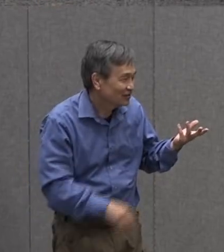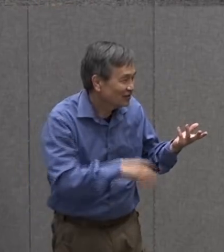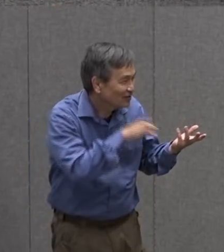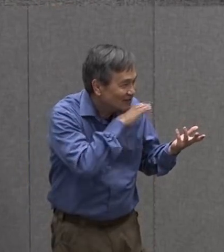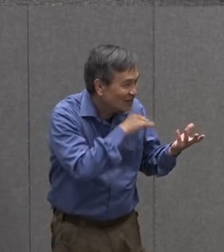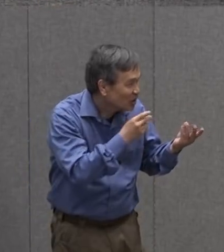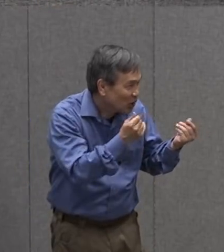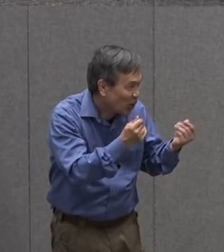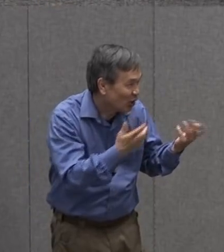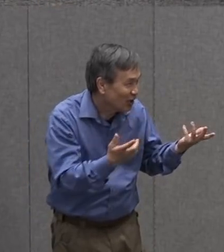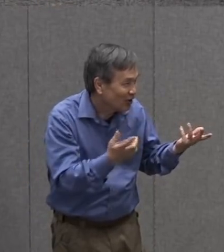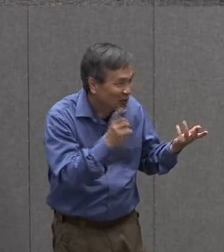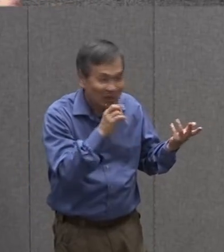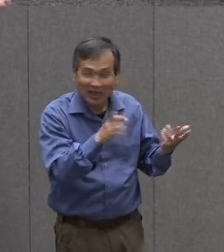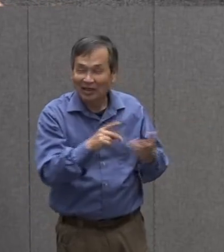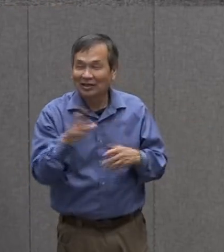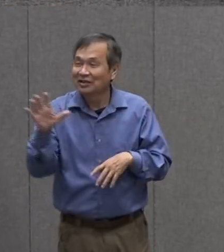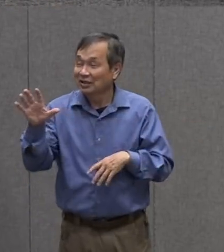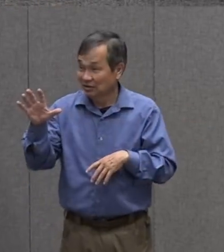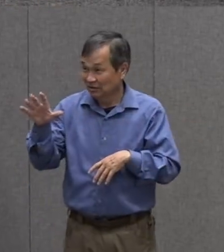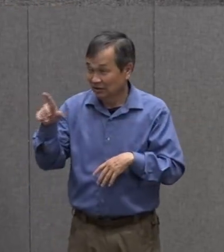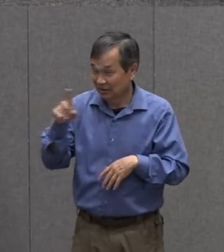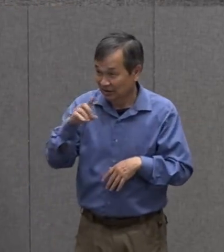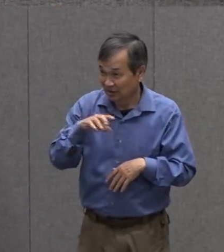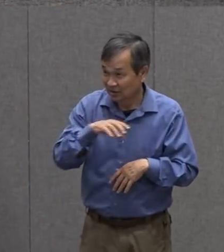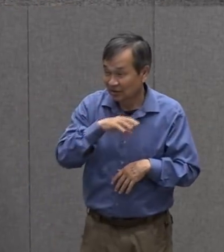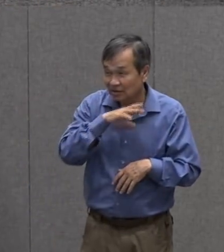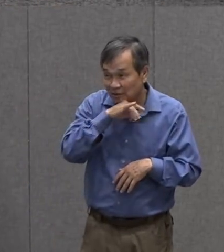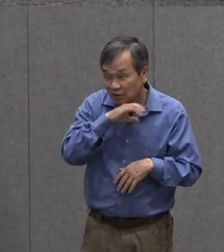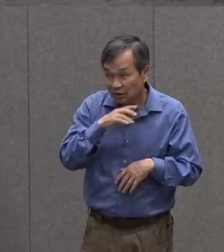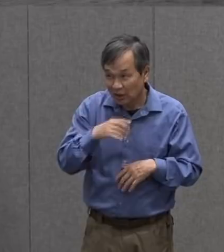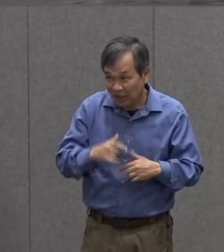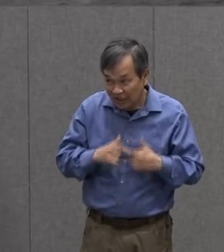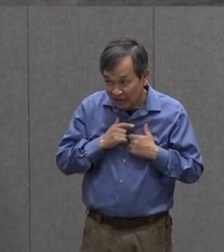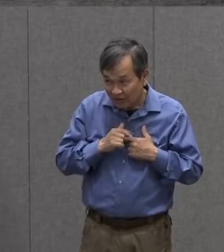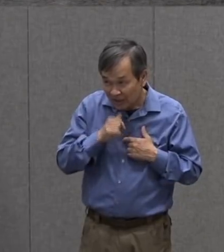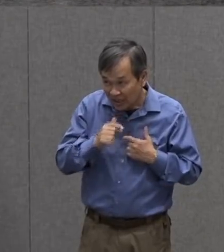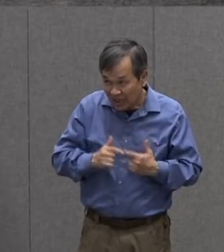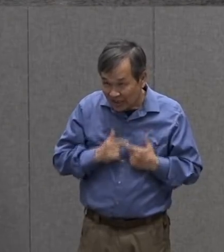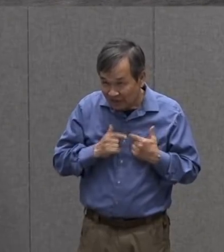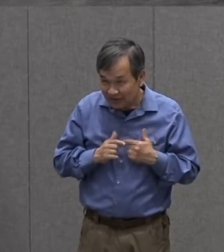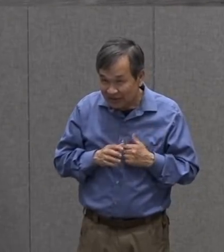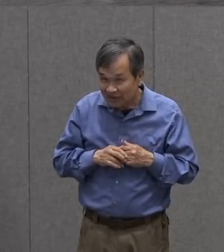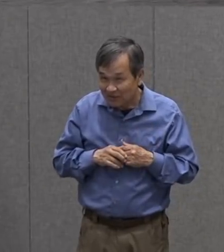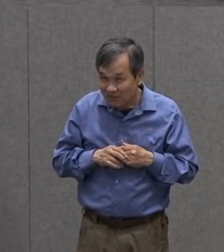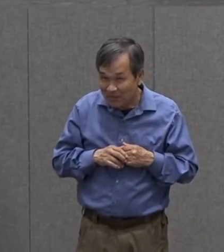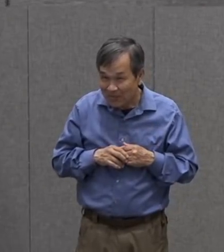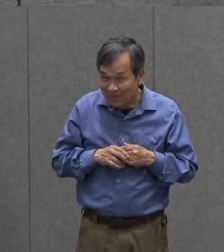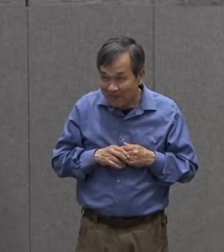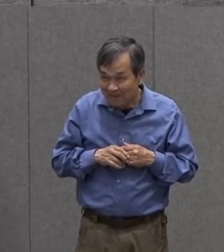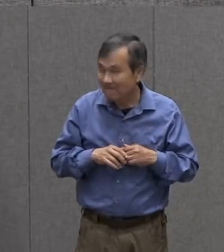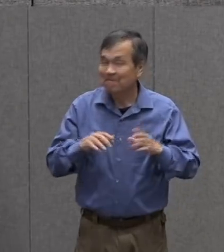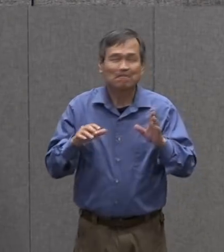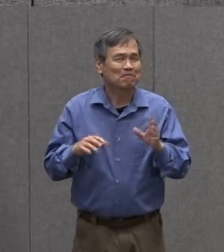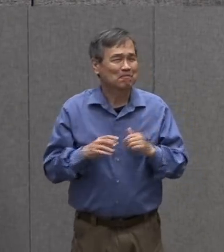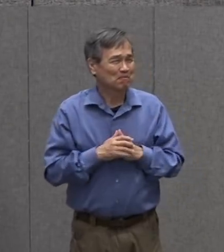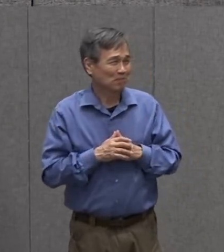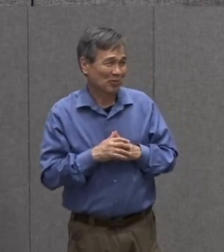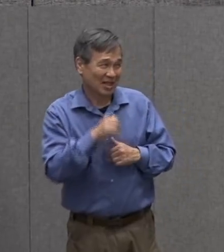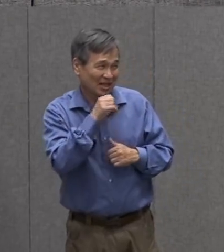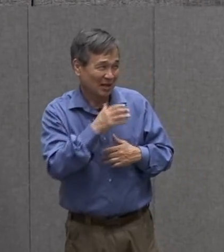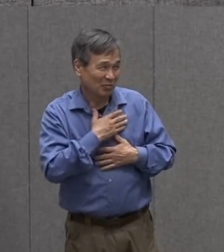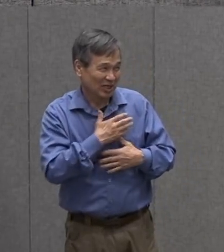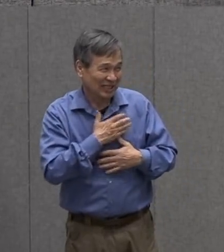is it living boys and girls or non-living it's not breathing no